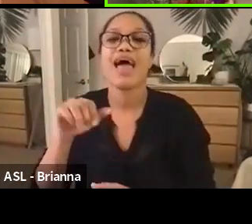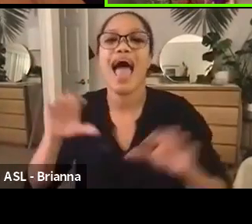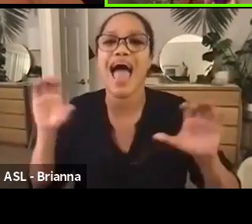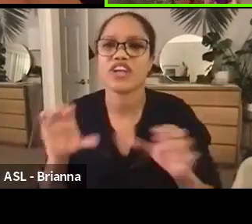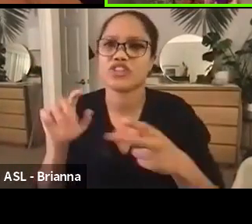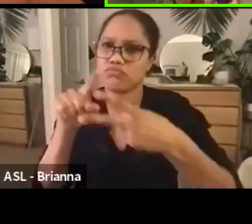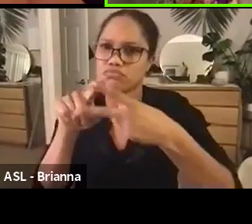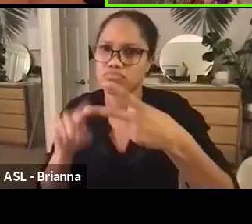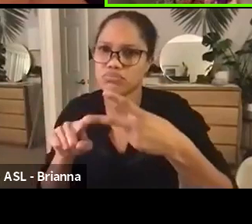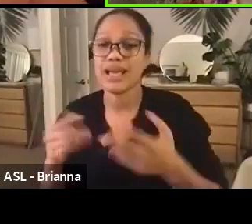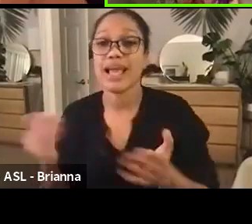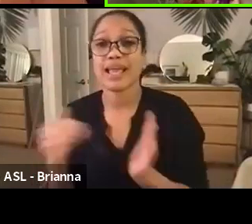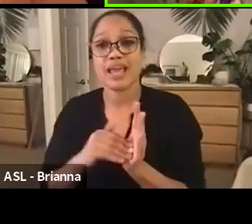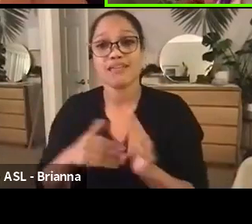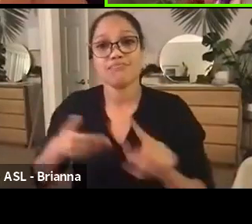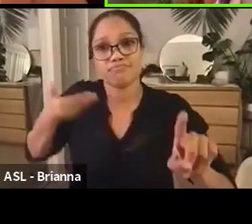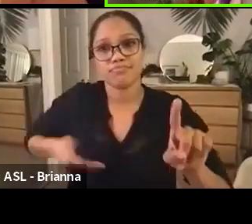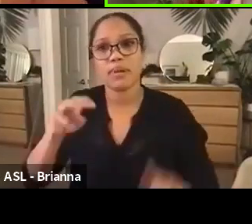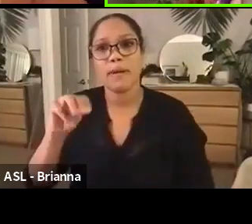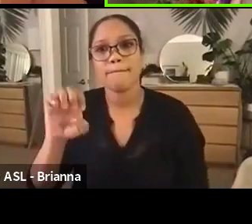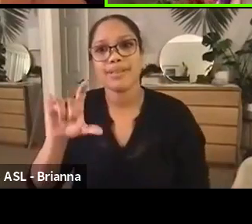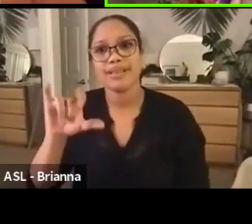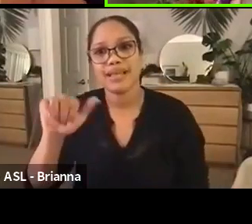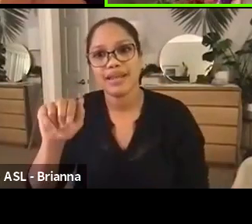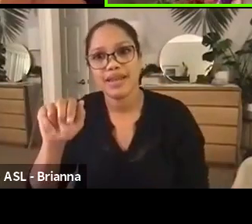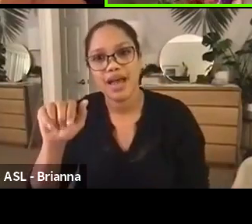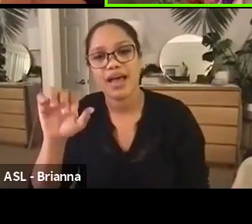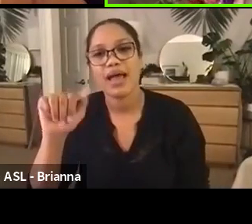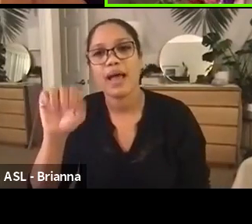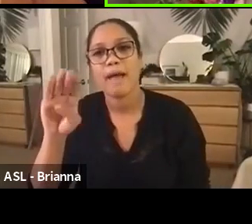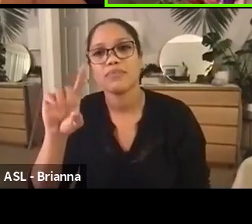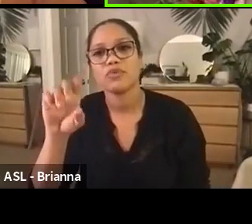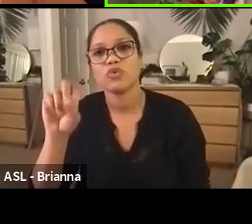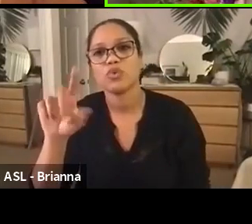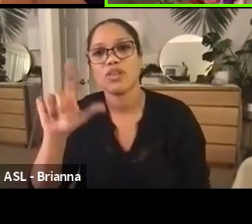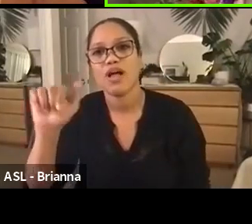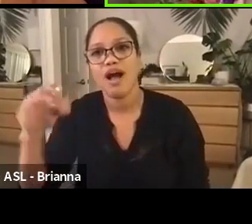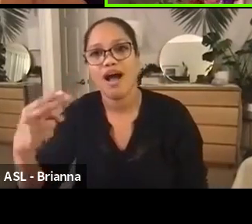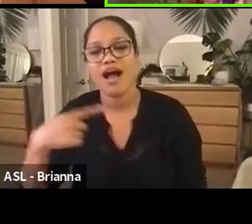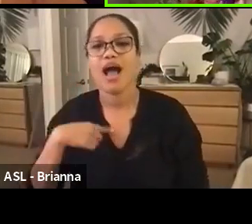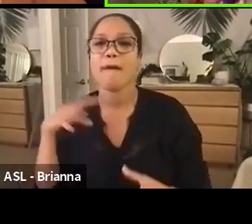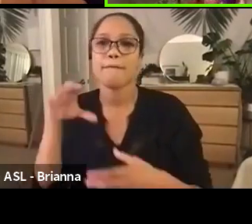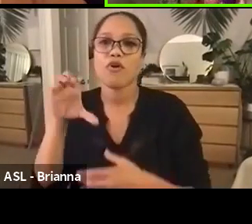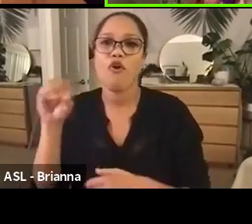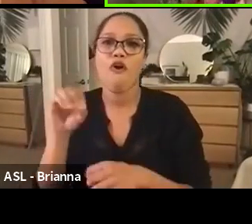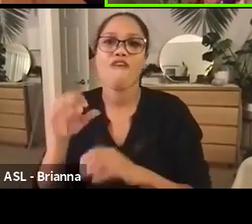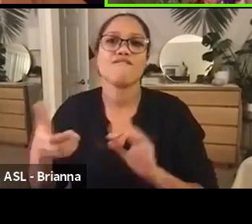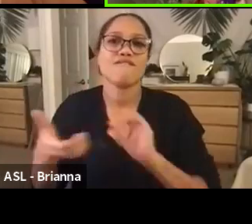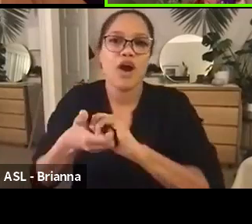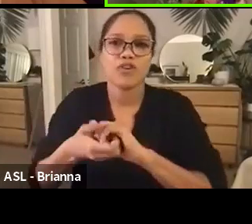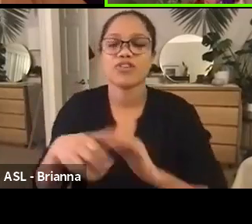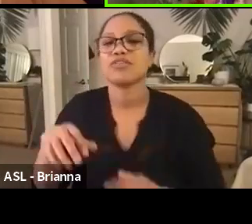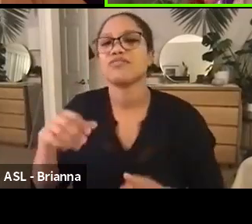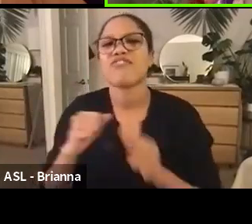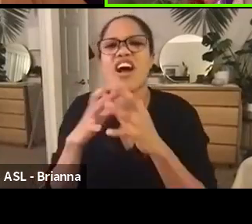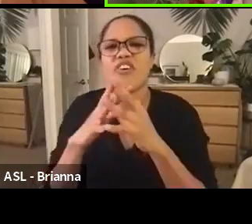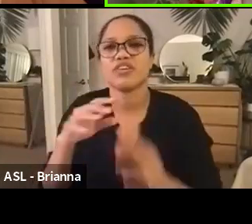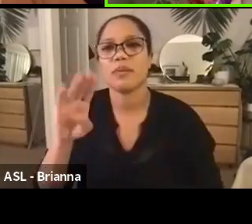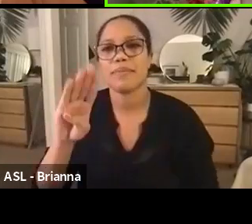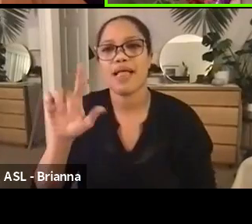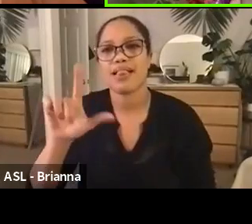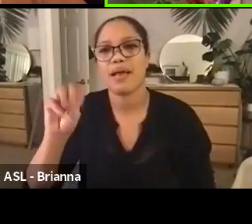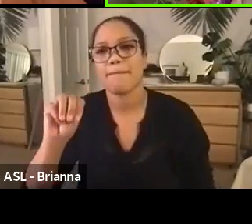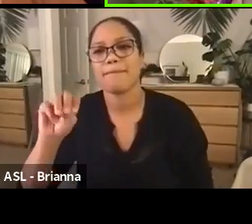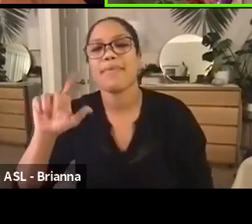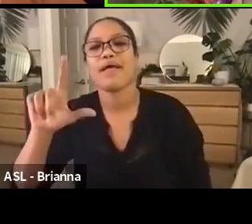-founder of Black Lives Matter Los Angeles, and I am grateful to be in conversation with these powerful women. Also grateful for